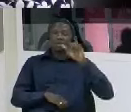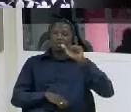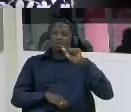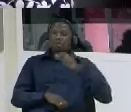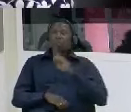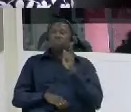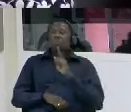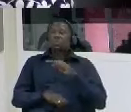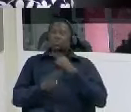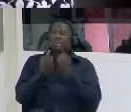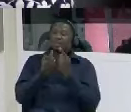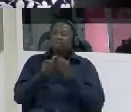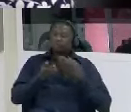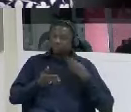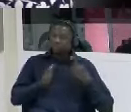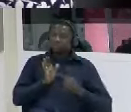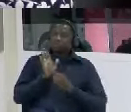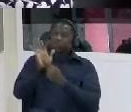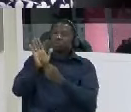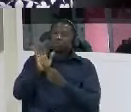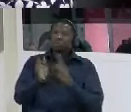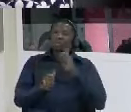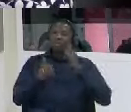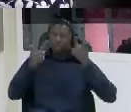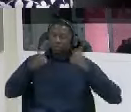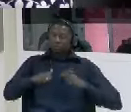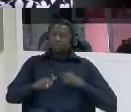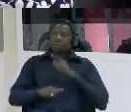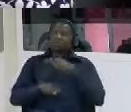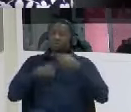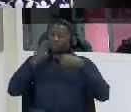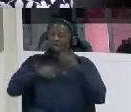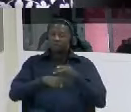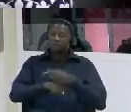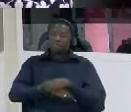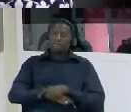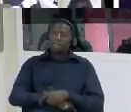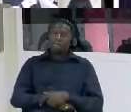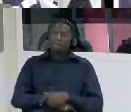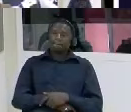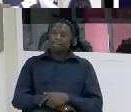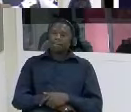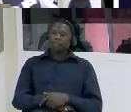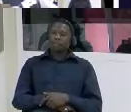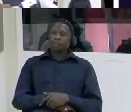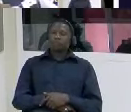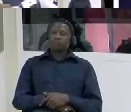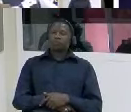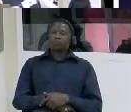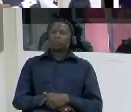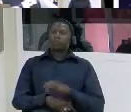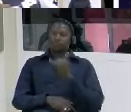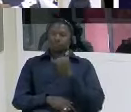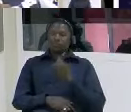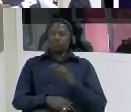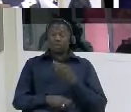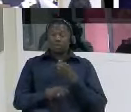what happened to you after that yes as i as we speak now